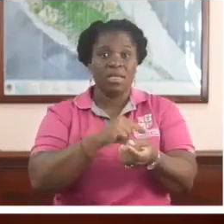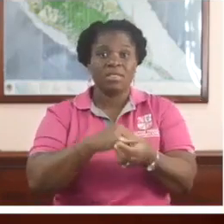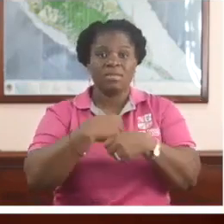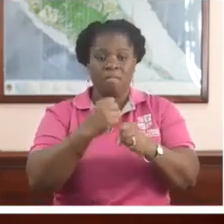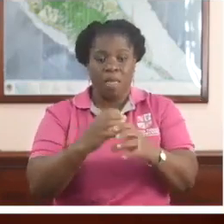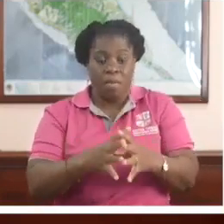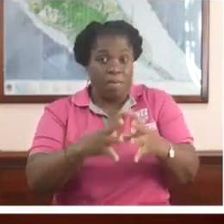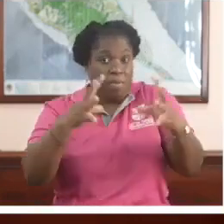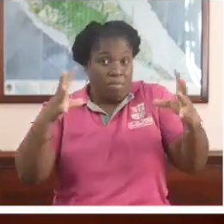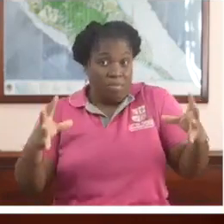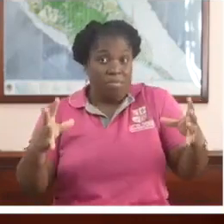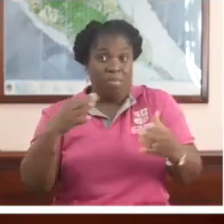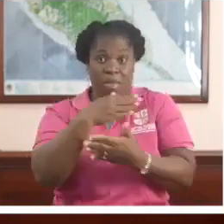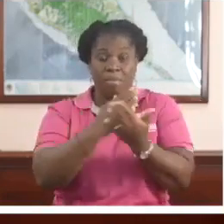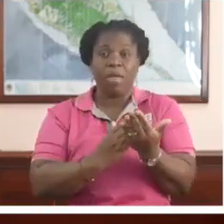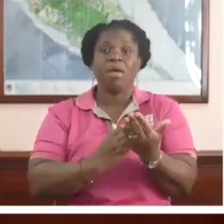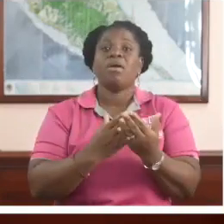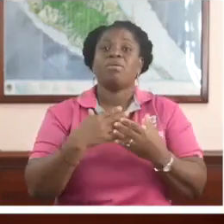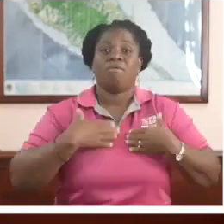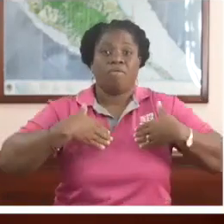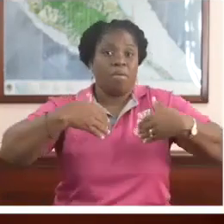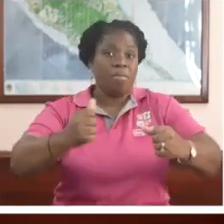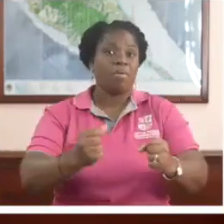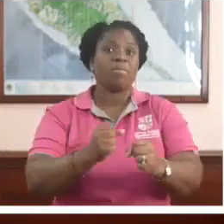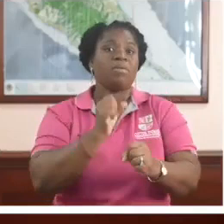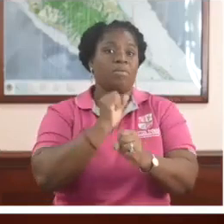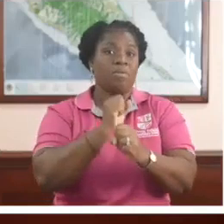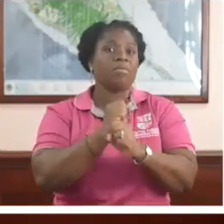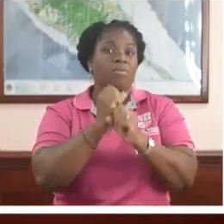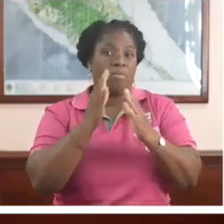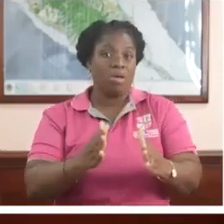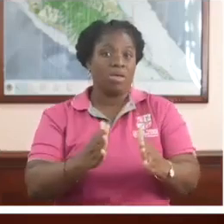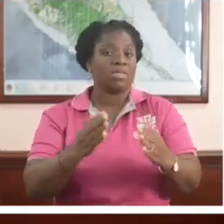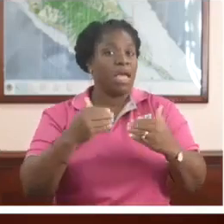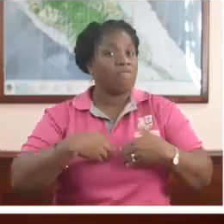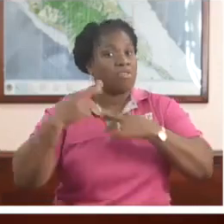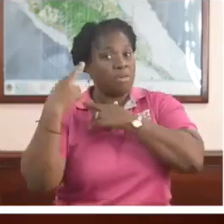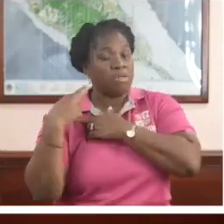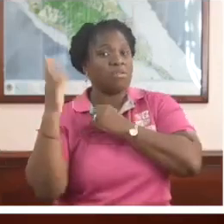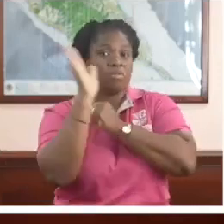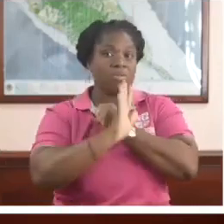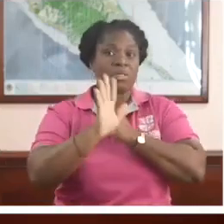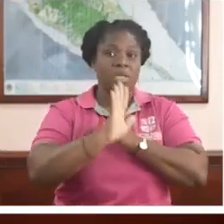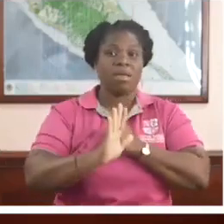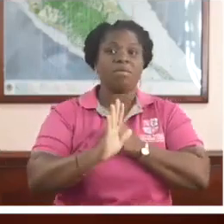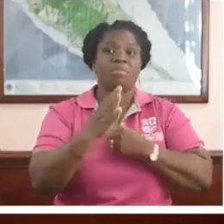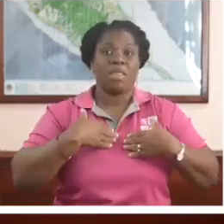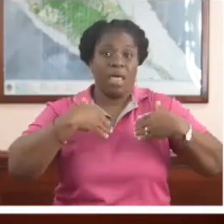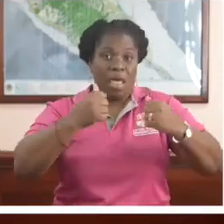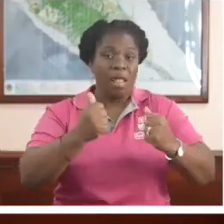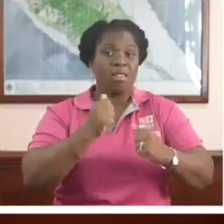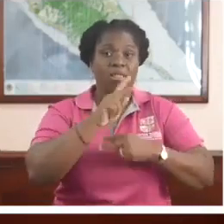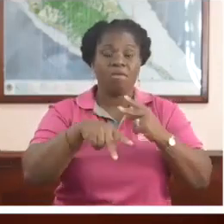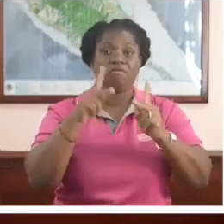sector in the application of evidence-informed health principles to protect the health and well-being of patients